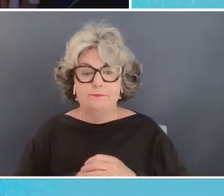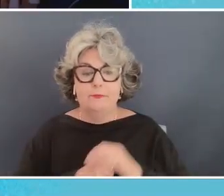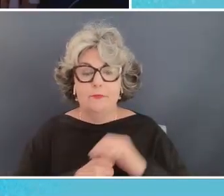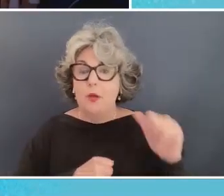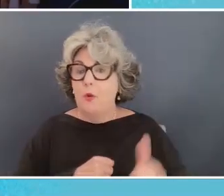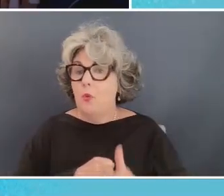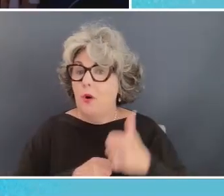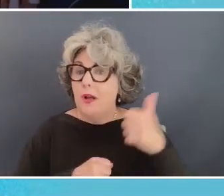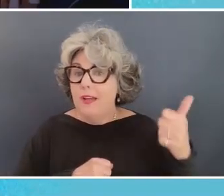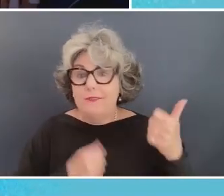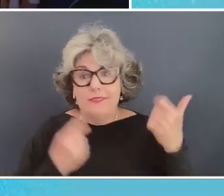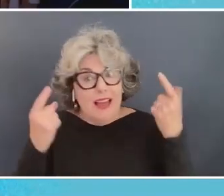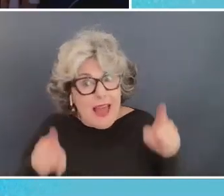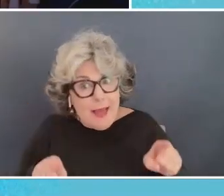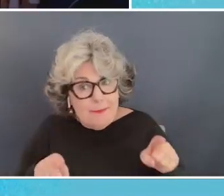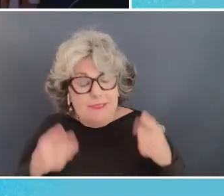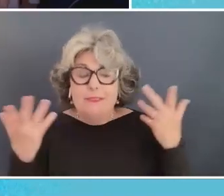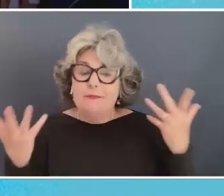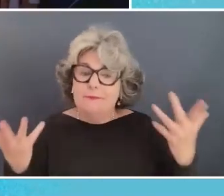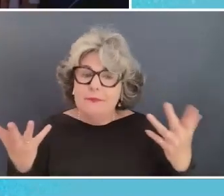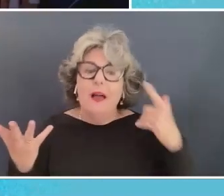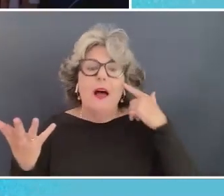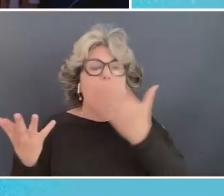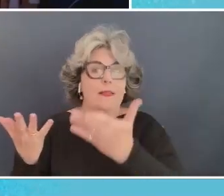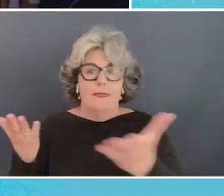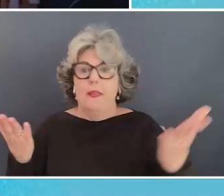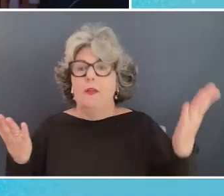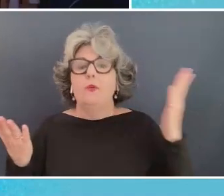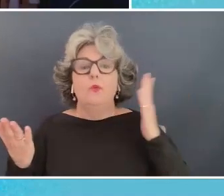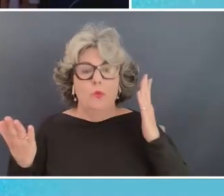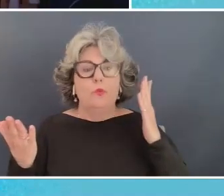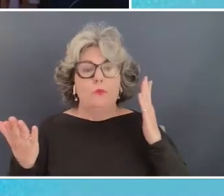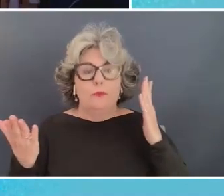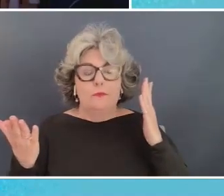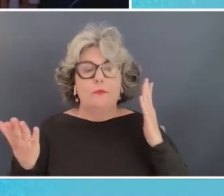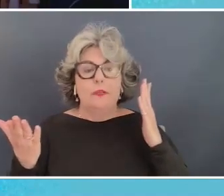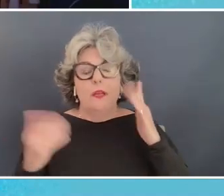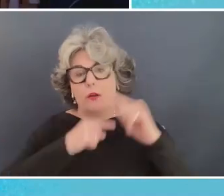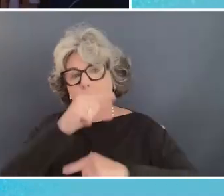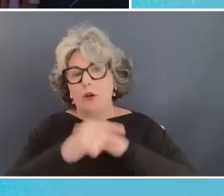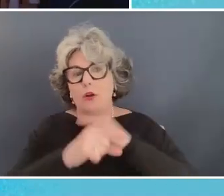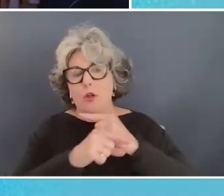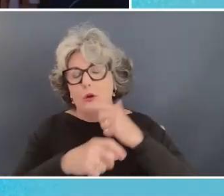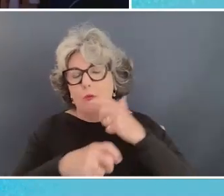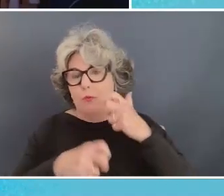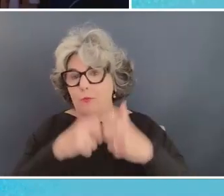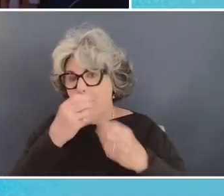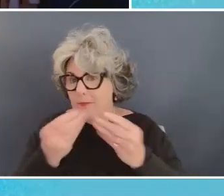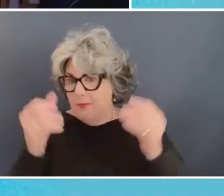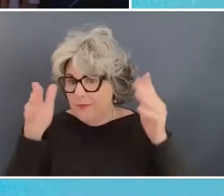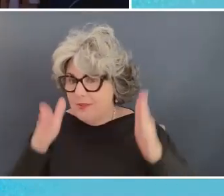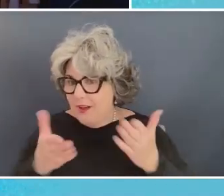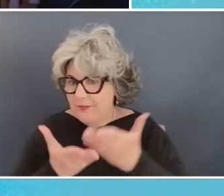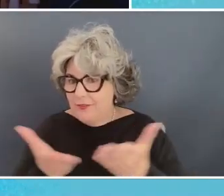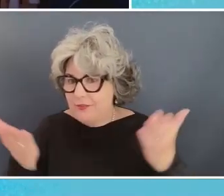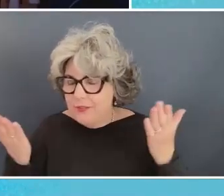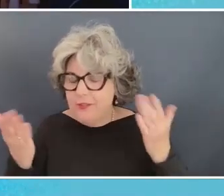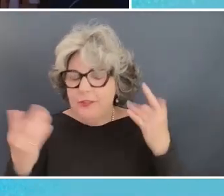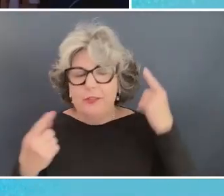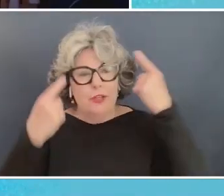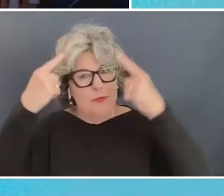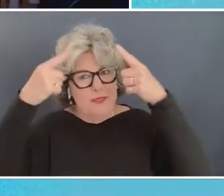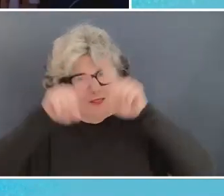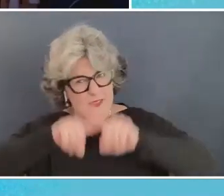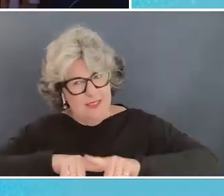not that happens i think we all uh global problem solvers have to think differently